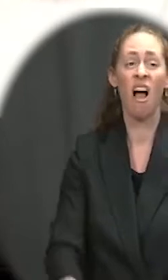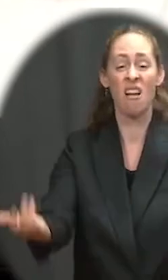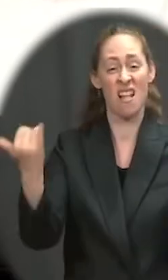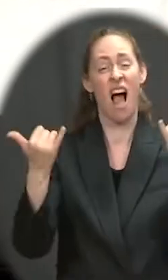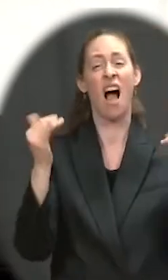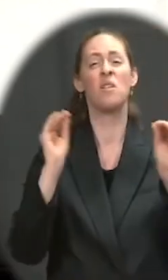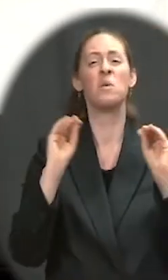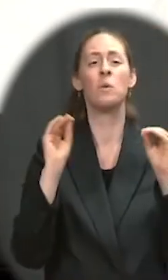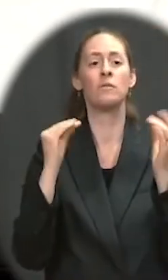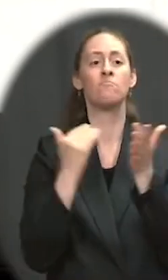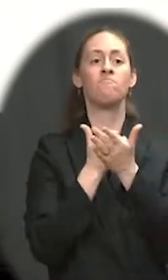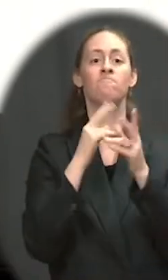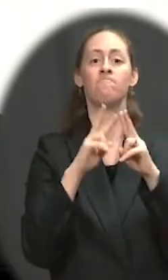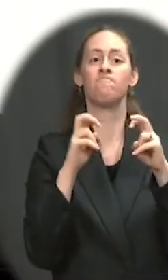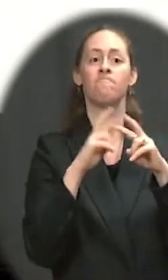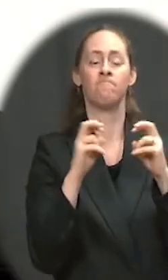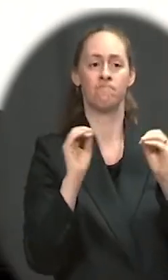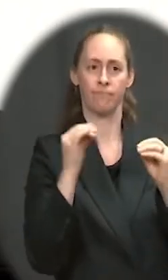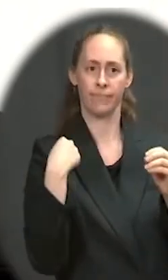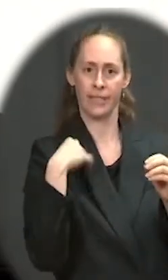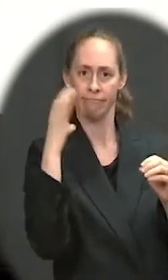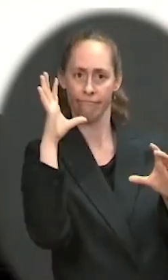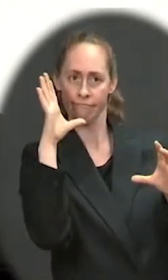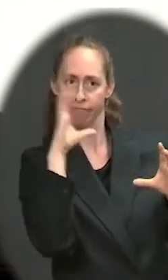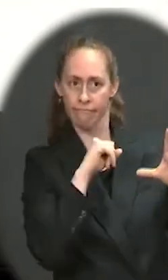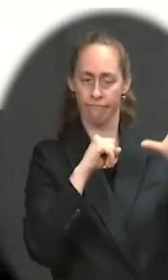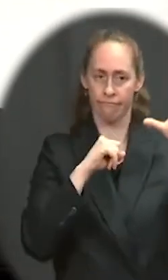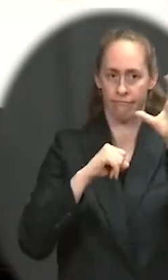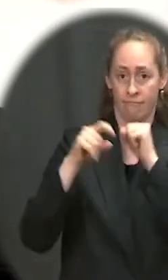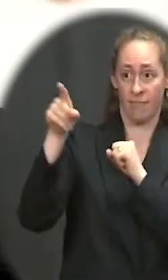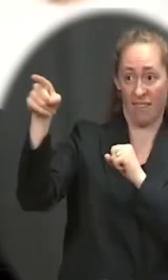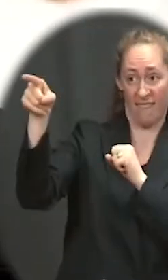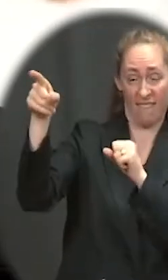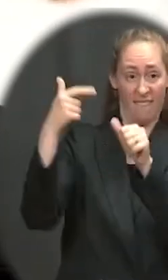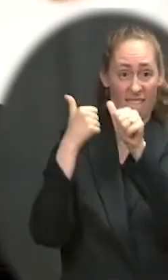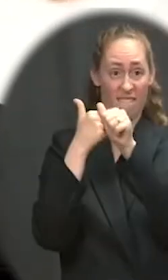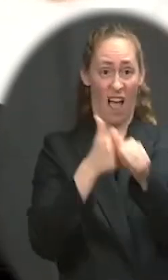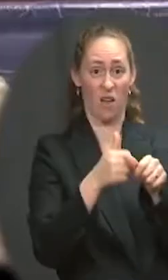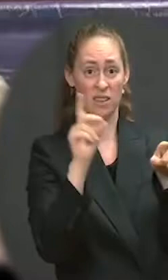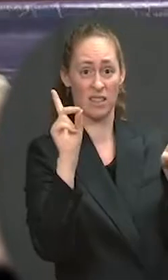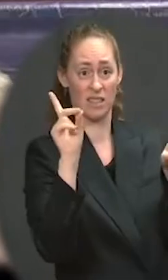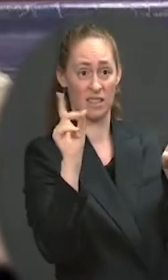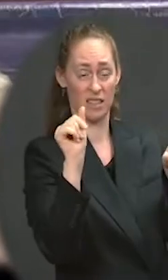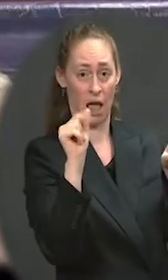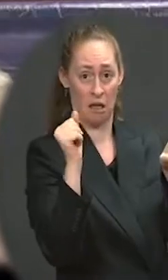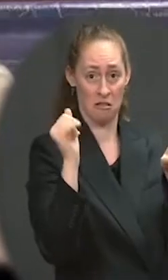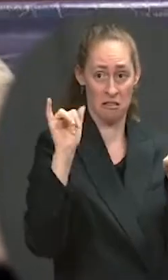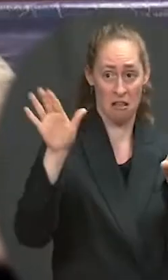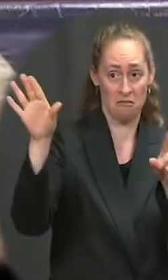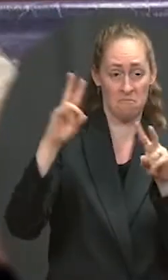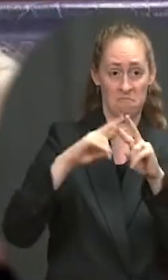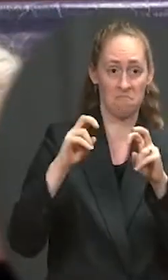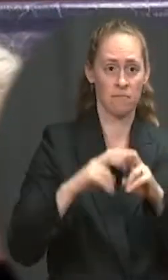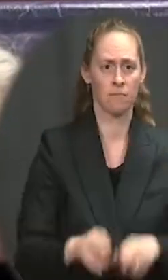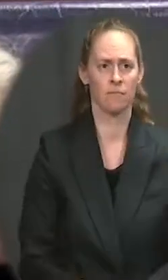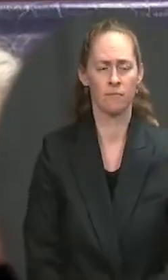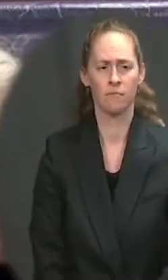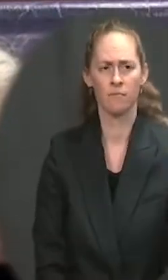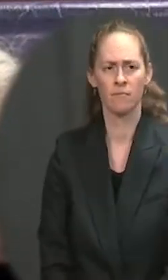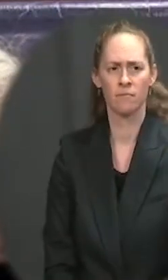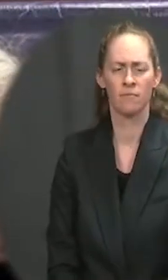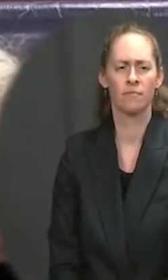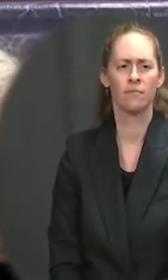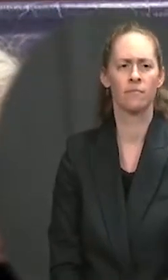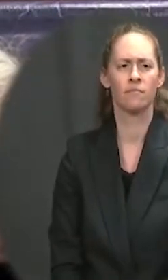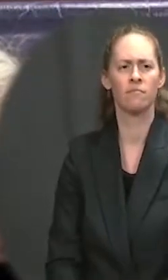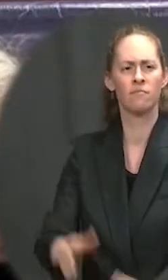assumption is that they would be abiding by accurate data, so we'll look forward to seeing those assessments. when do you expect those assumptions and data to